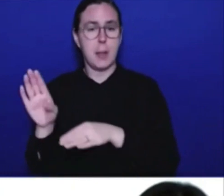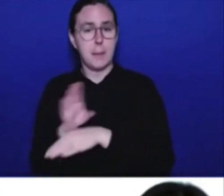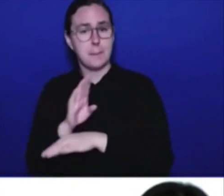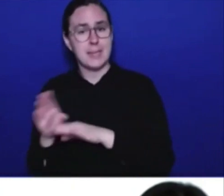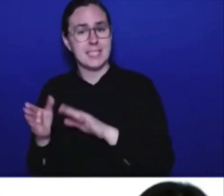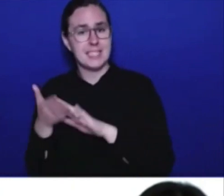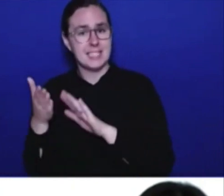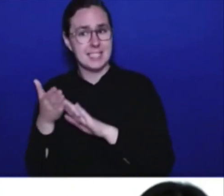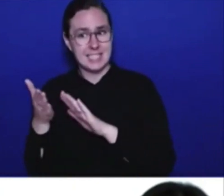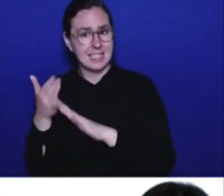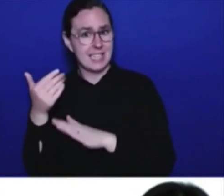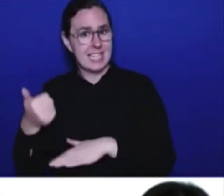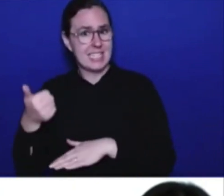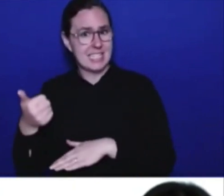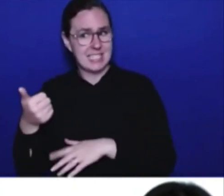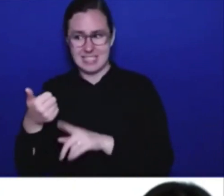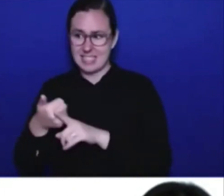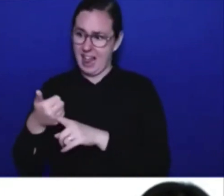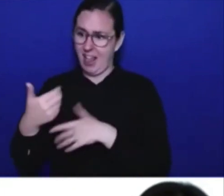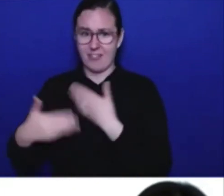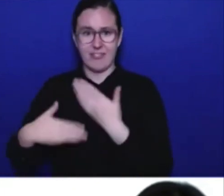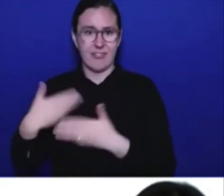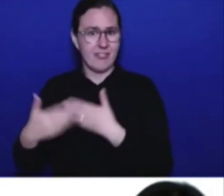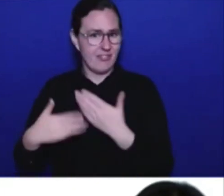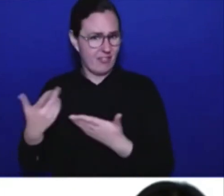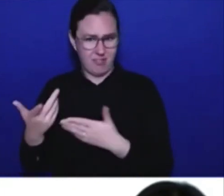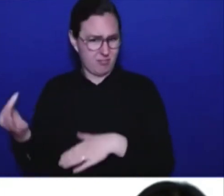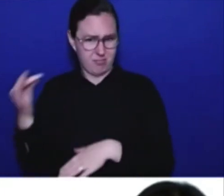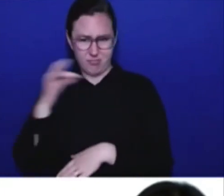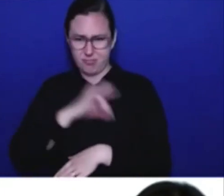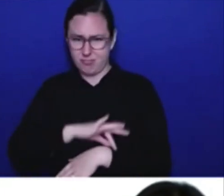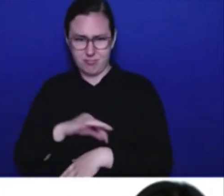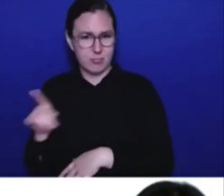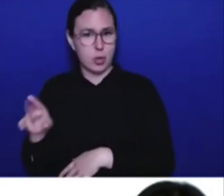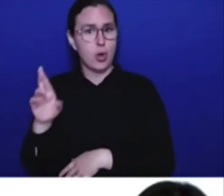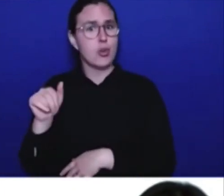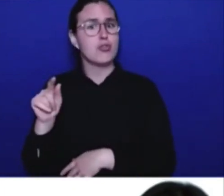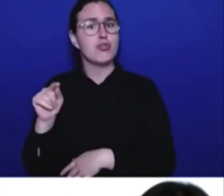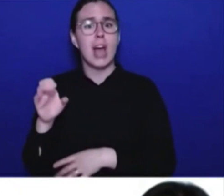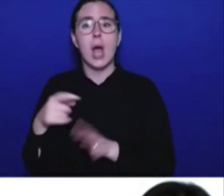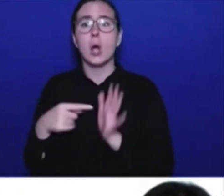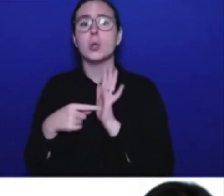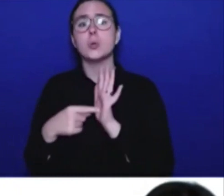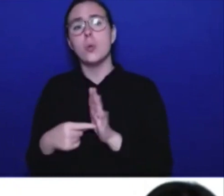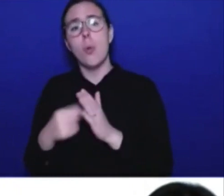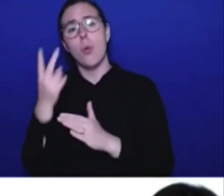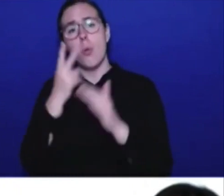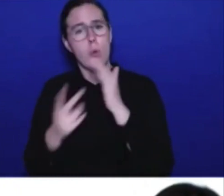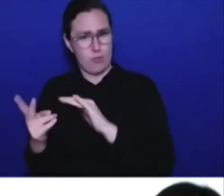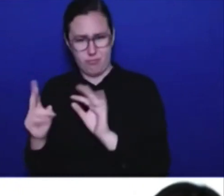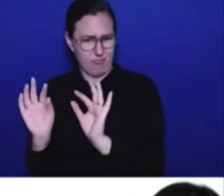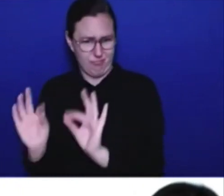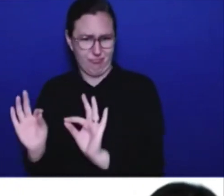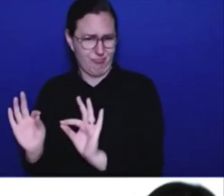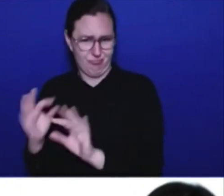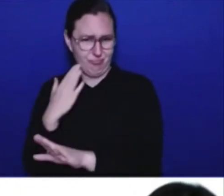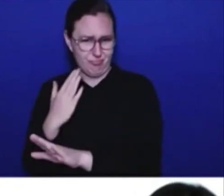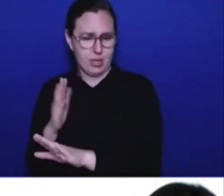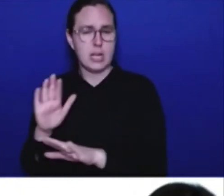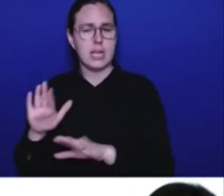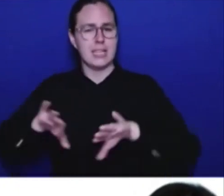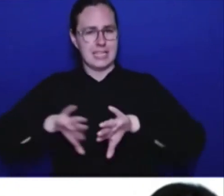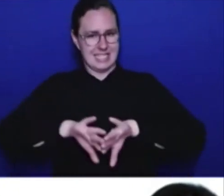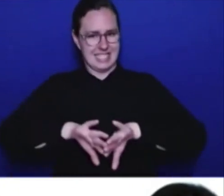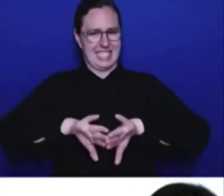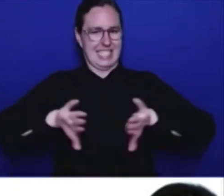doing well. So the rates reflect what we anticipate into the future, independent of the investment markets per se that we've seen in this last